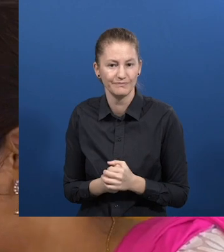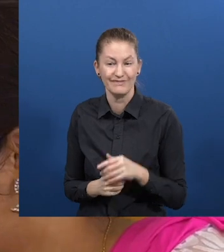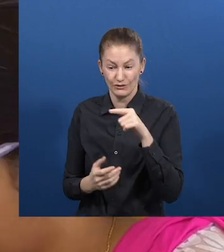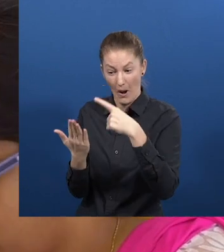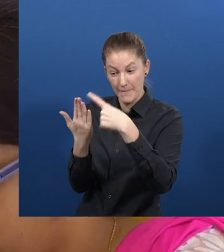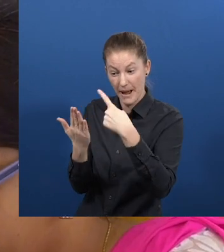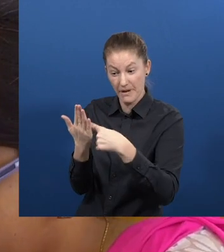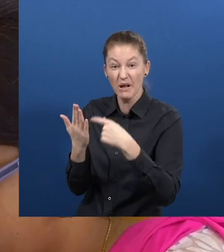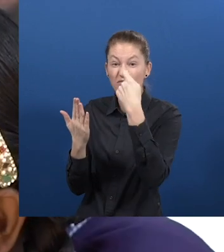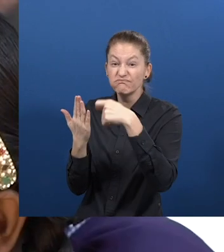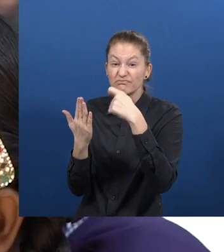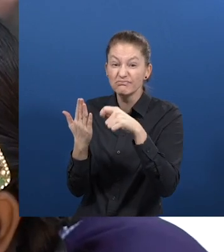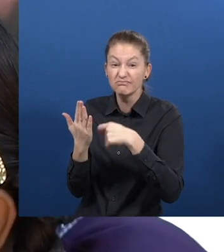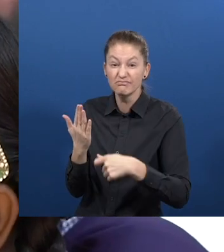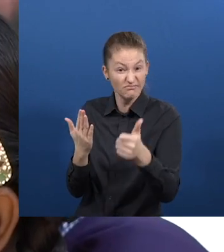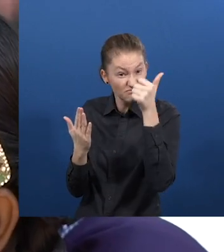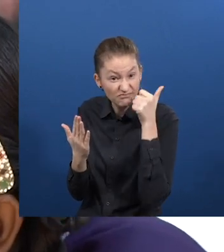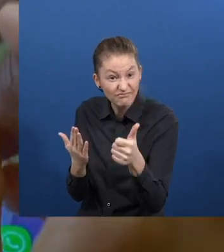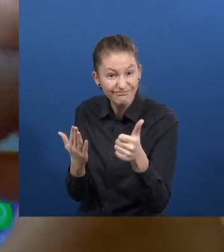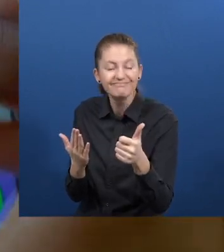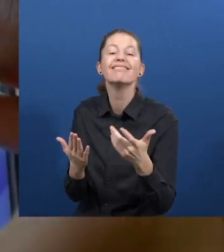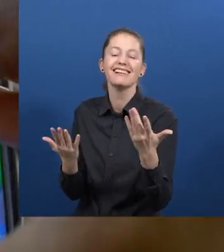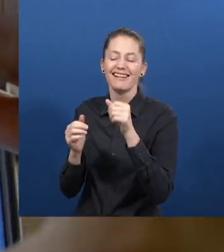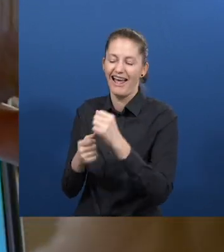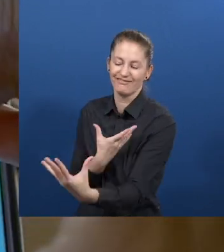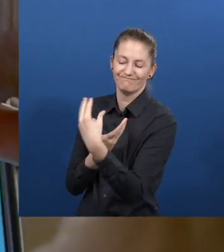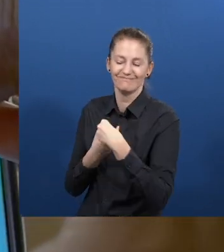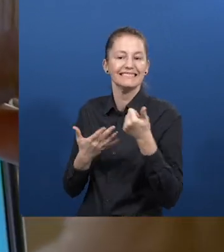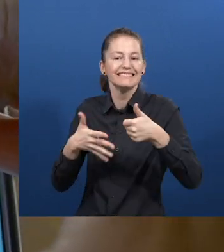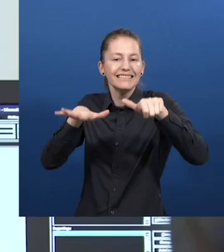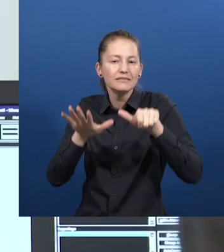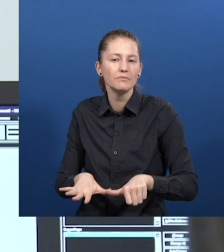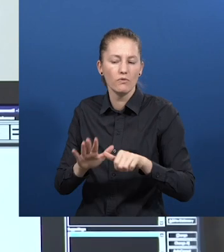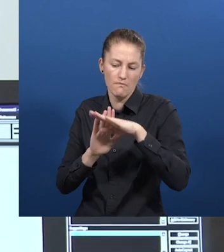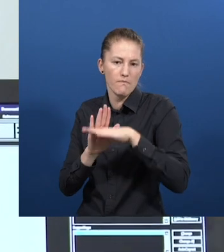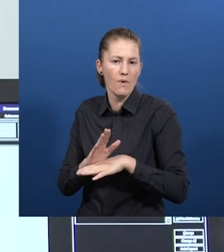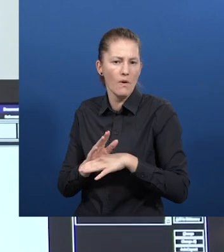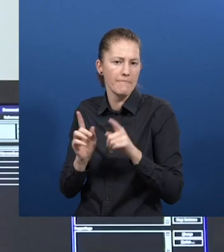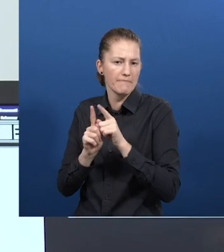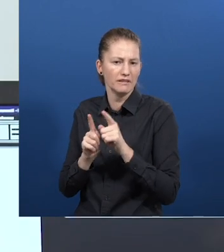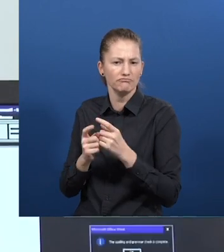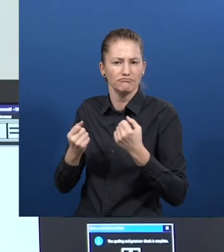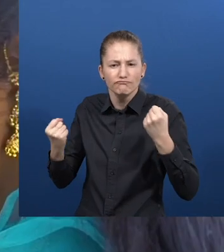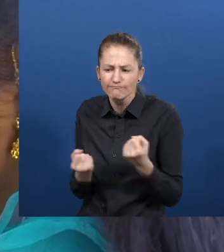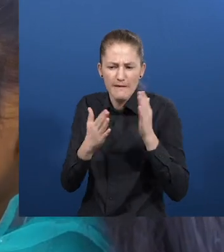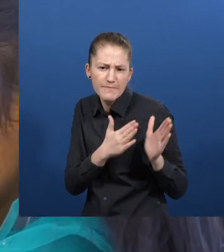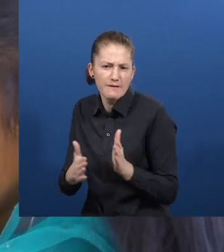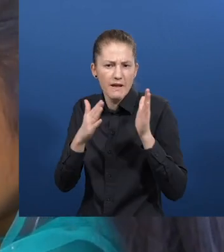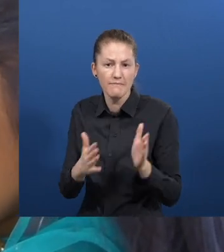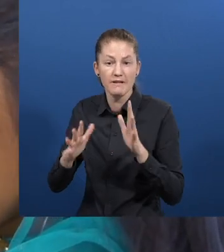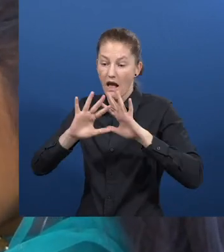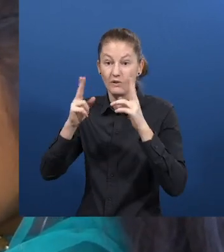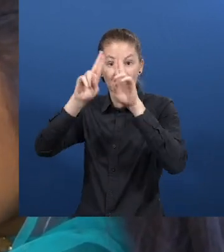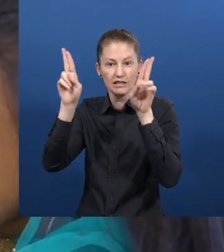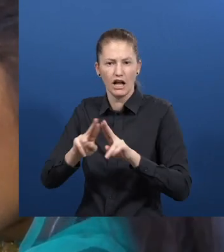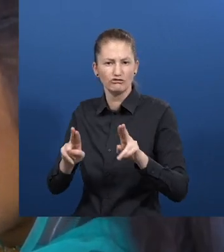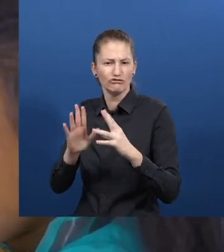selected projects go through a structured six-month program to prepare for international replication and clarify their impact transfer